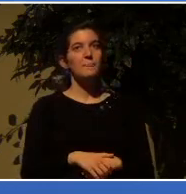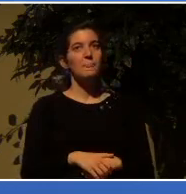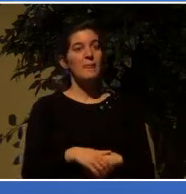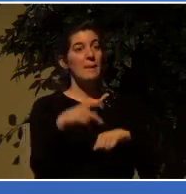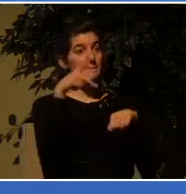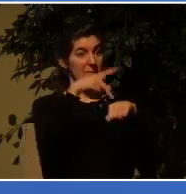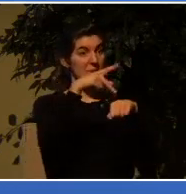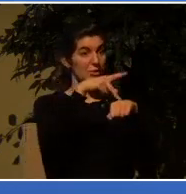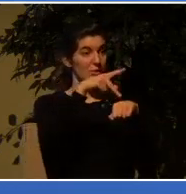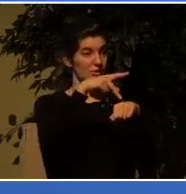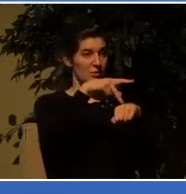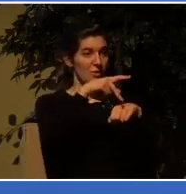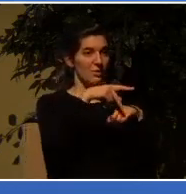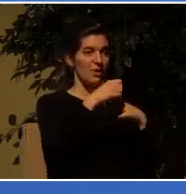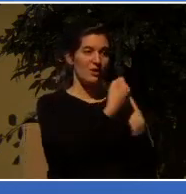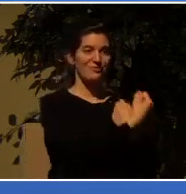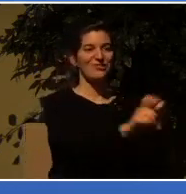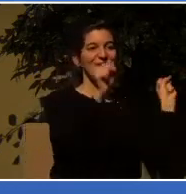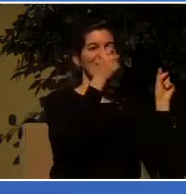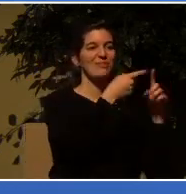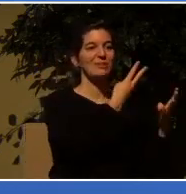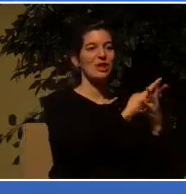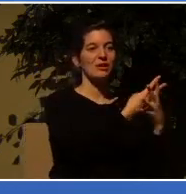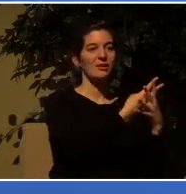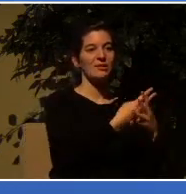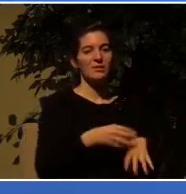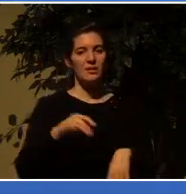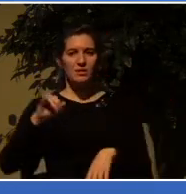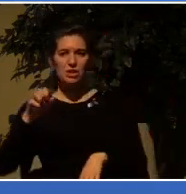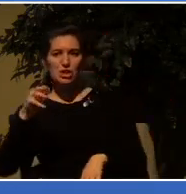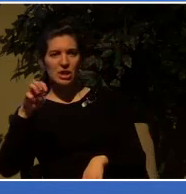James gets his head cut off.